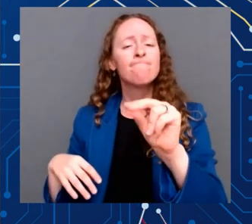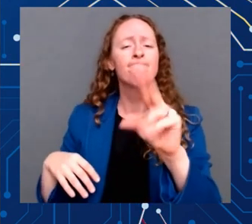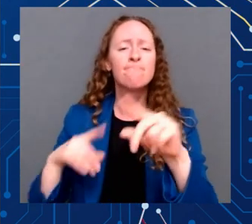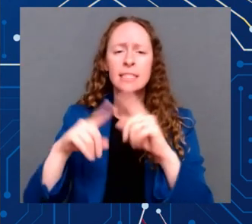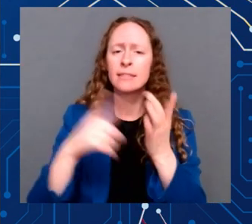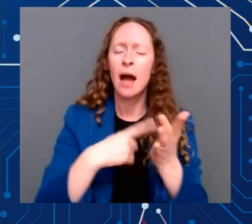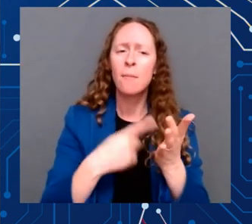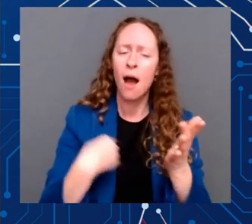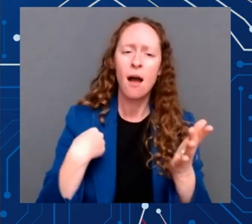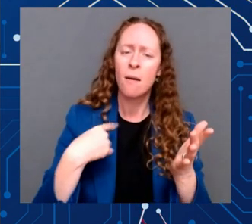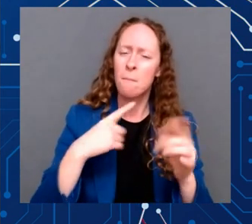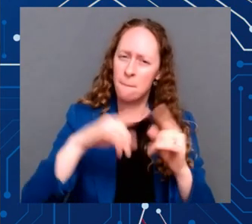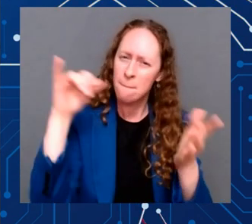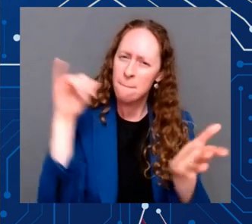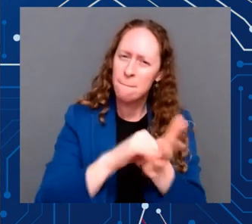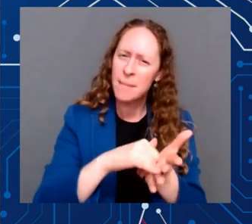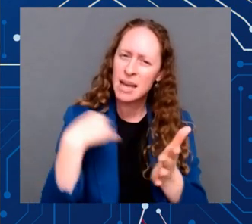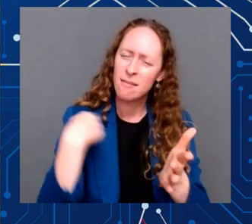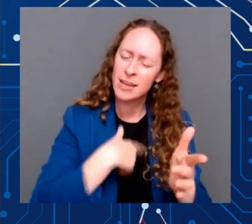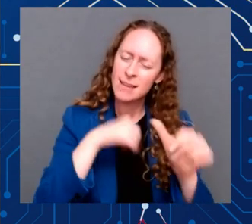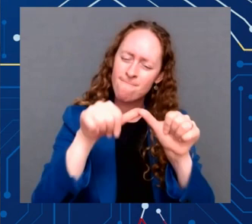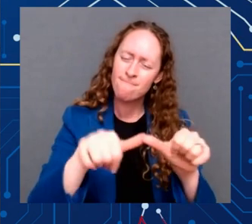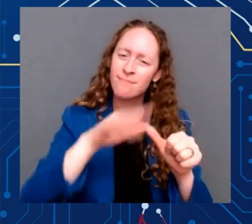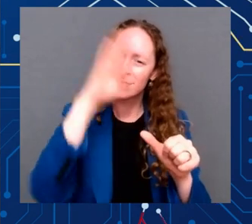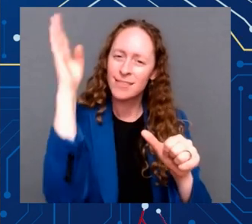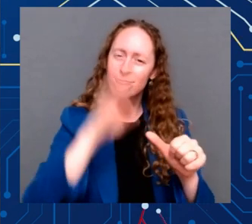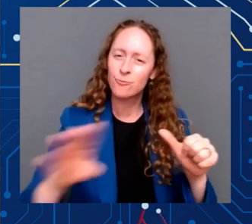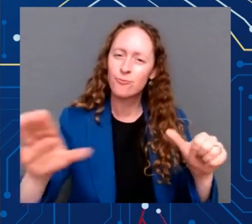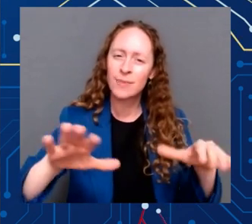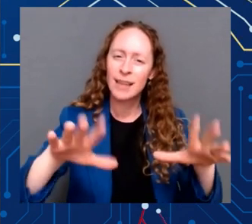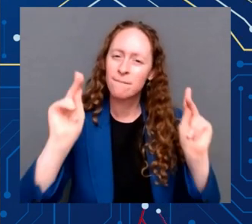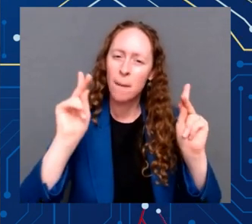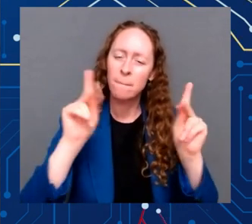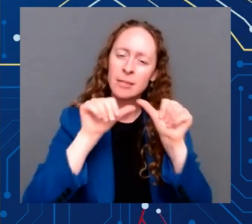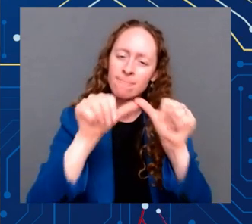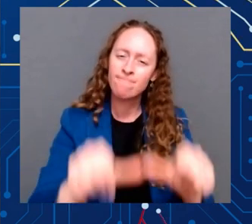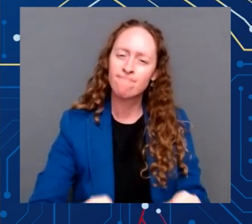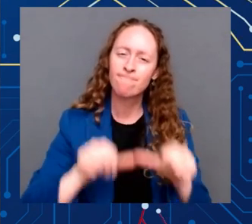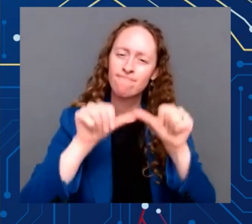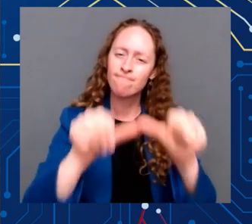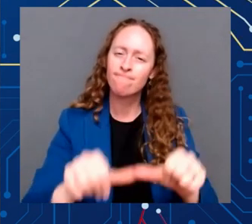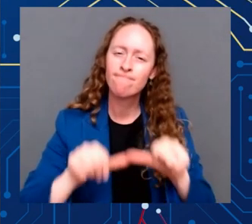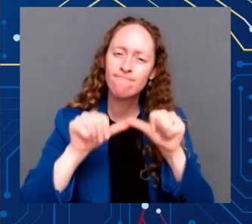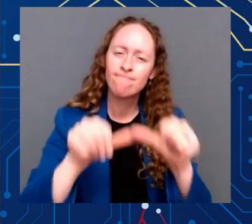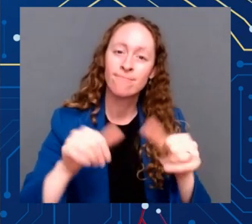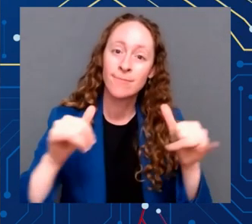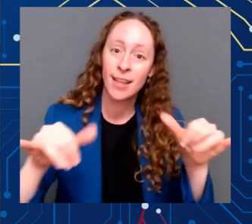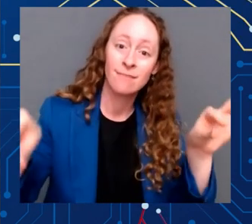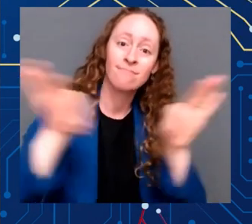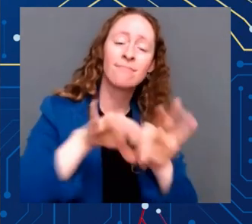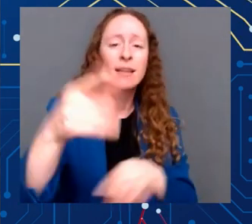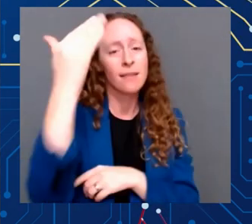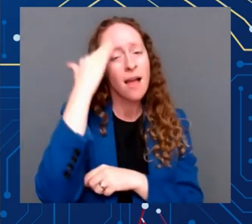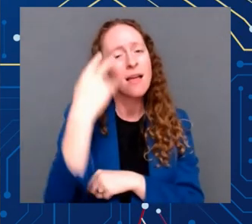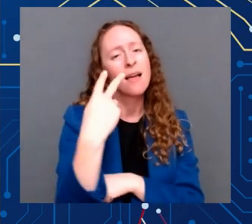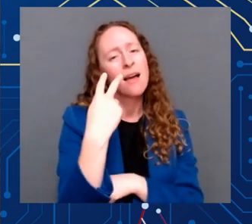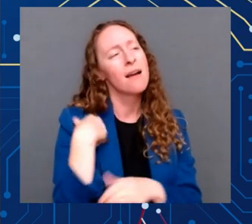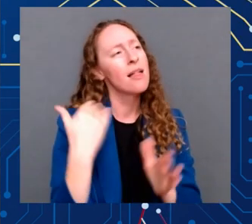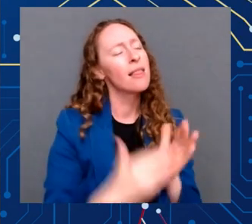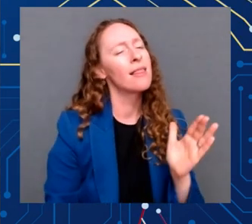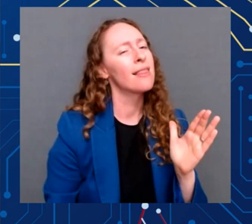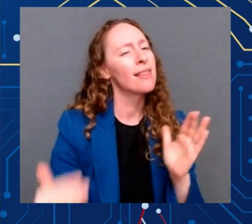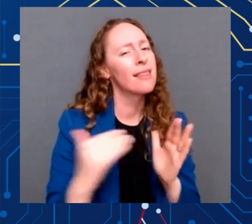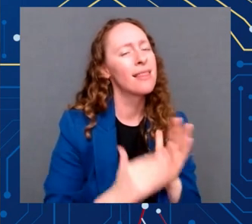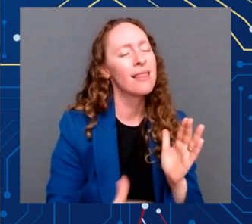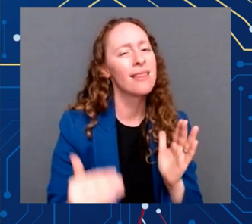I think, more than anything in a very long, long time. You're tired of hearing me say this, those who work with me so closely. But that's because we face